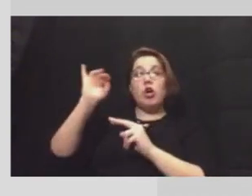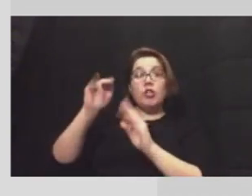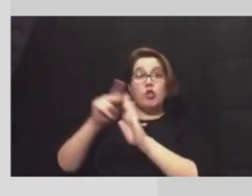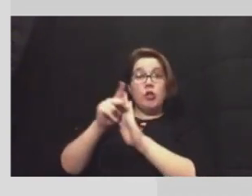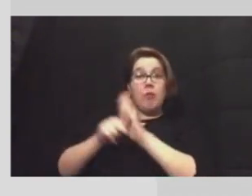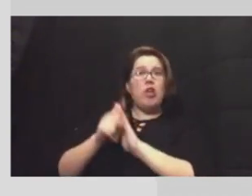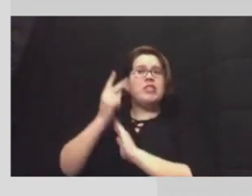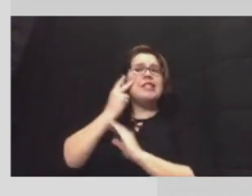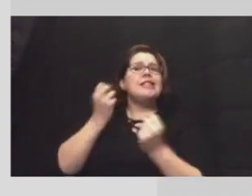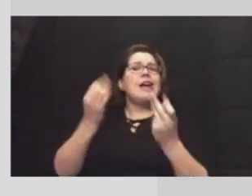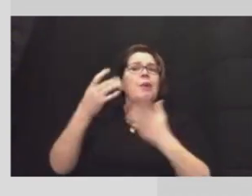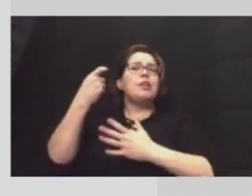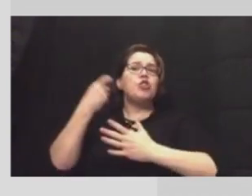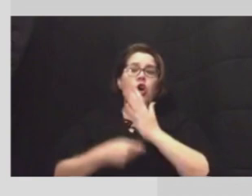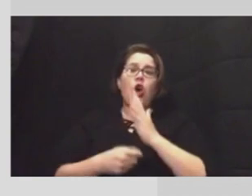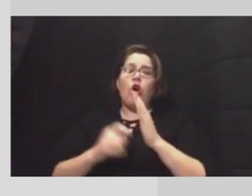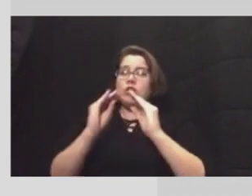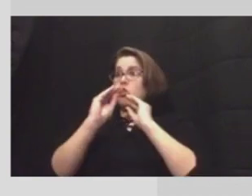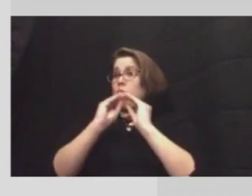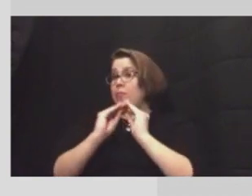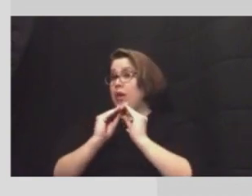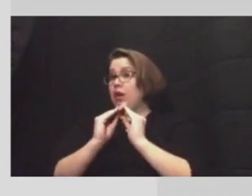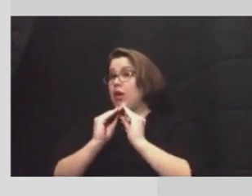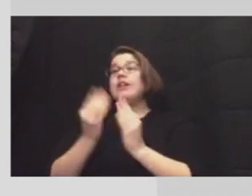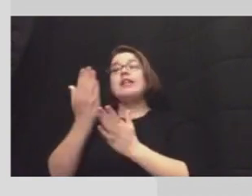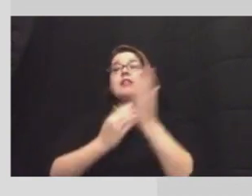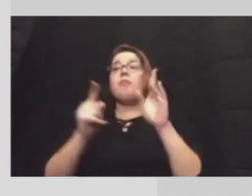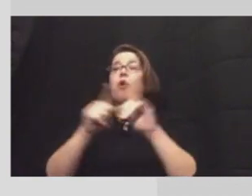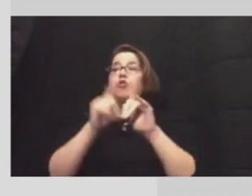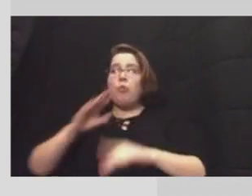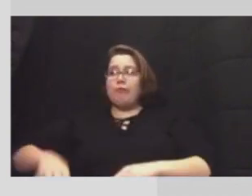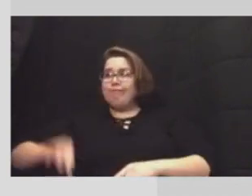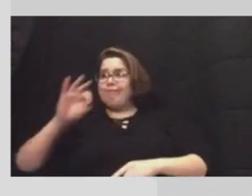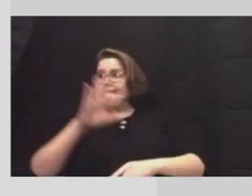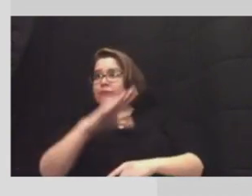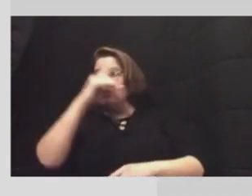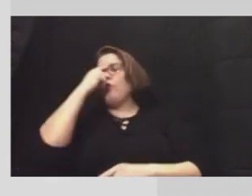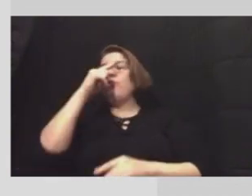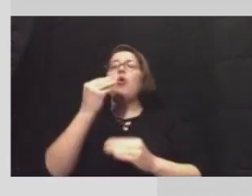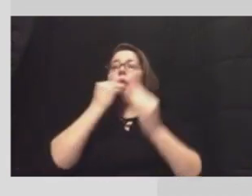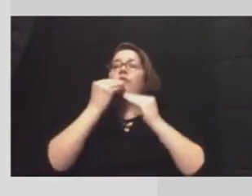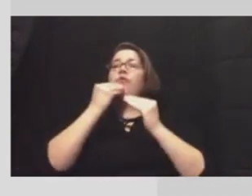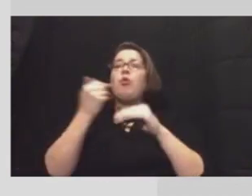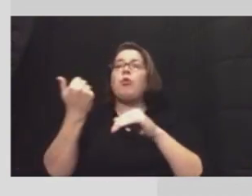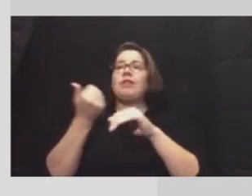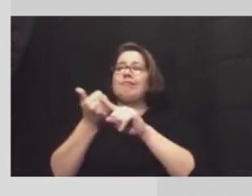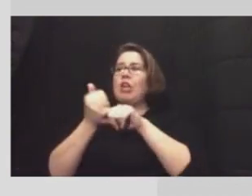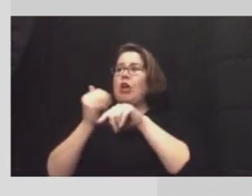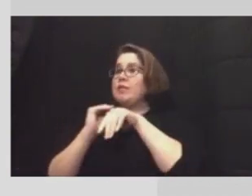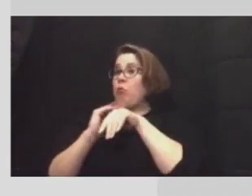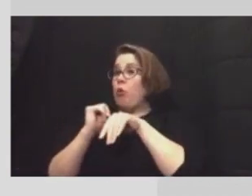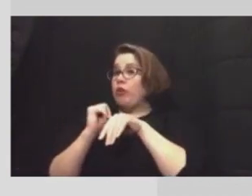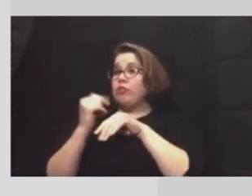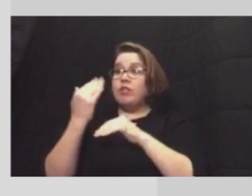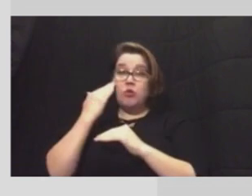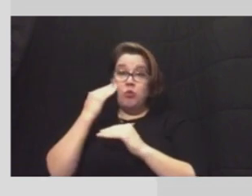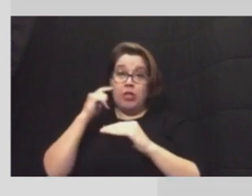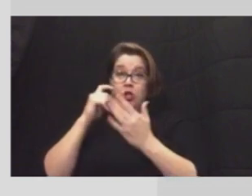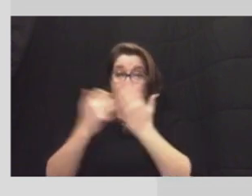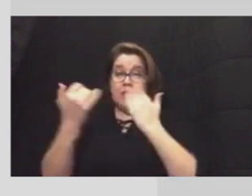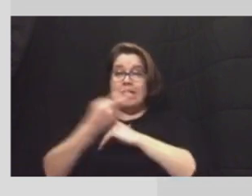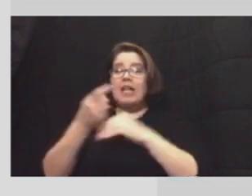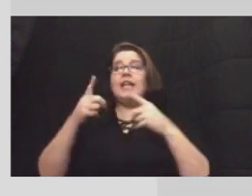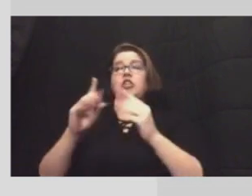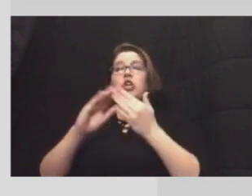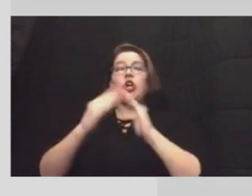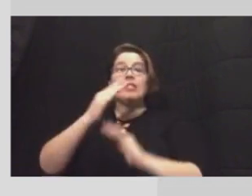of repairing pipes. Some policies also reimburse for the cost of spoiled food. And as noted earlier today, during our city council